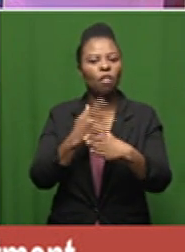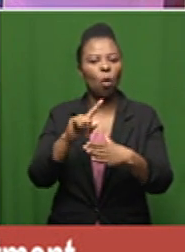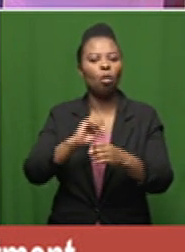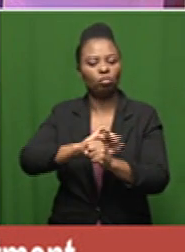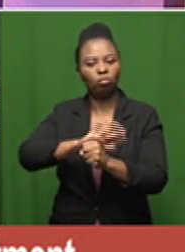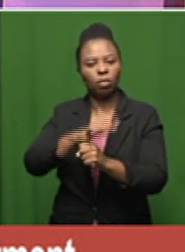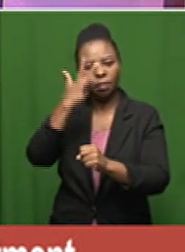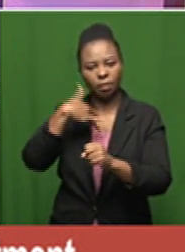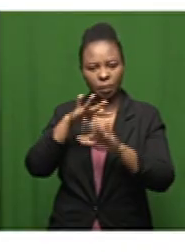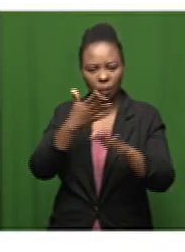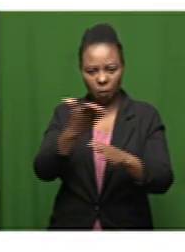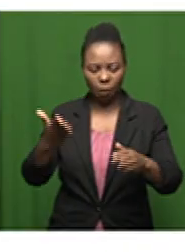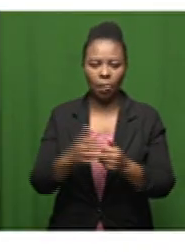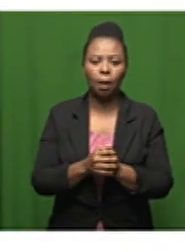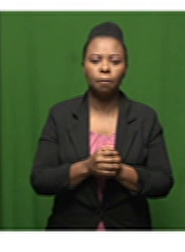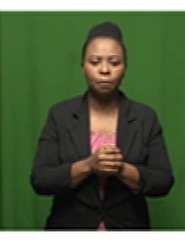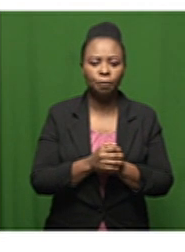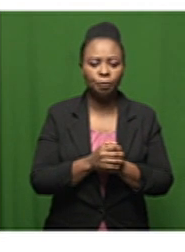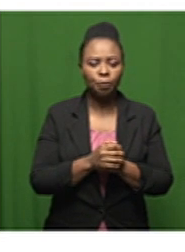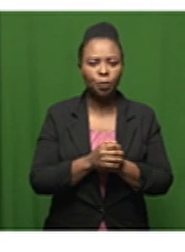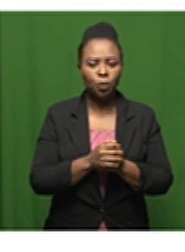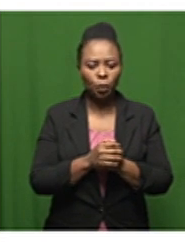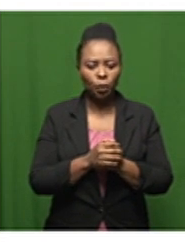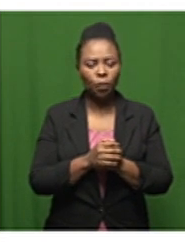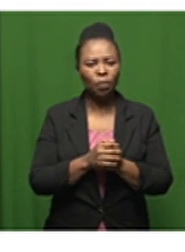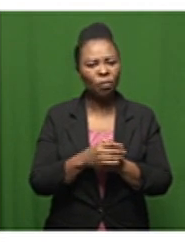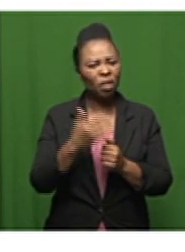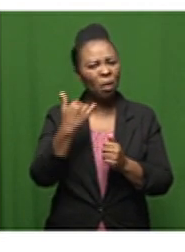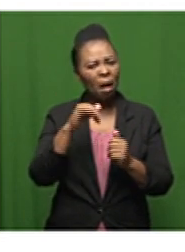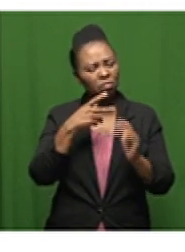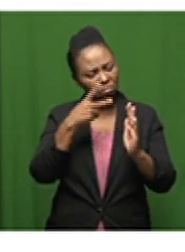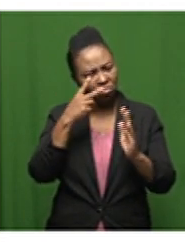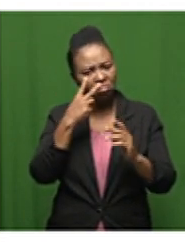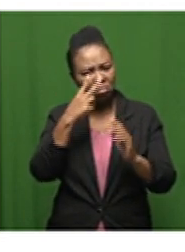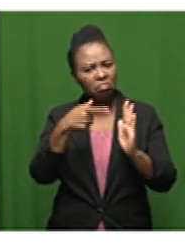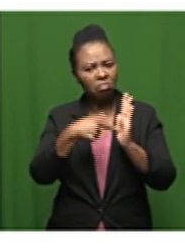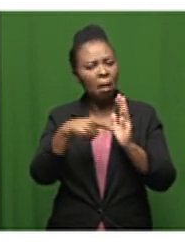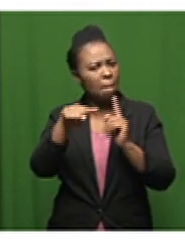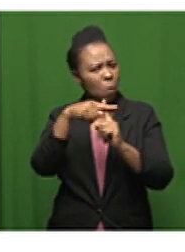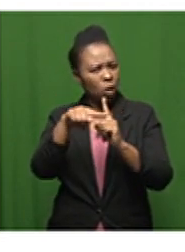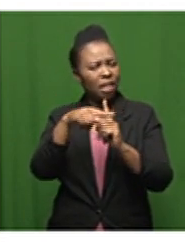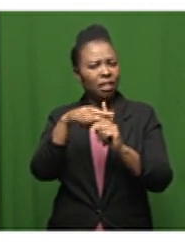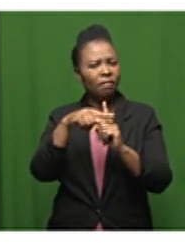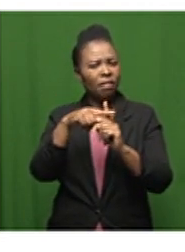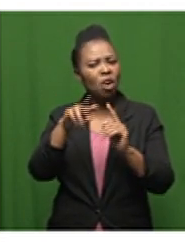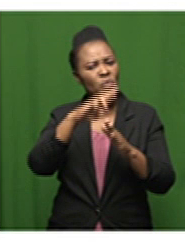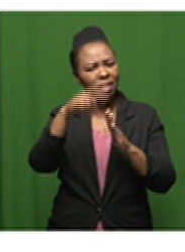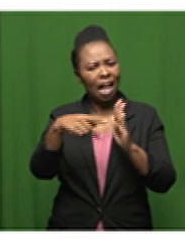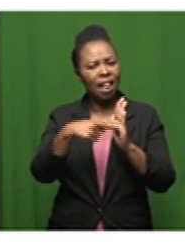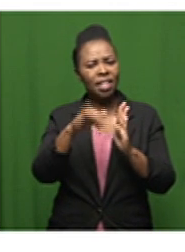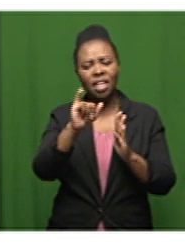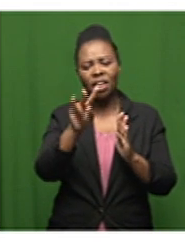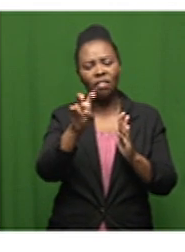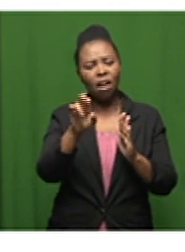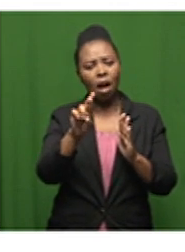while acknowledging recent studies that have shown positive results of ivermectin in